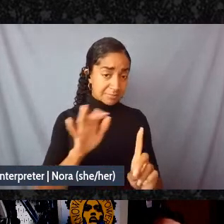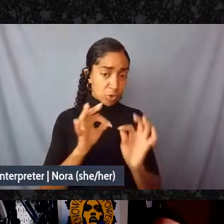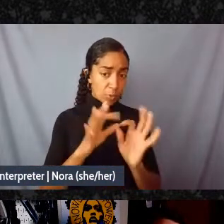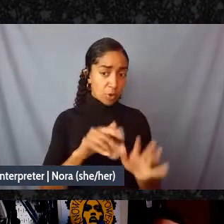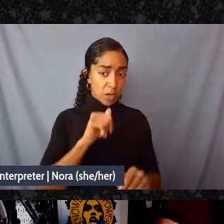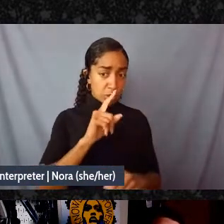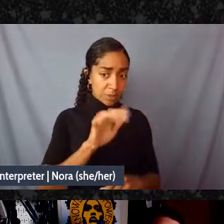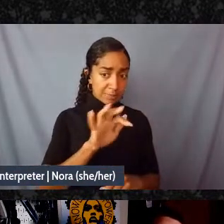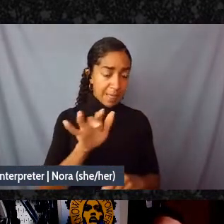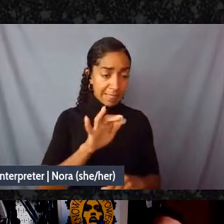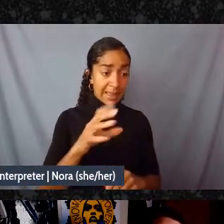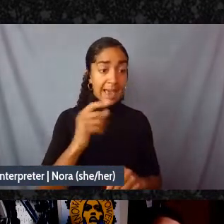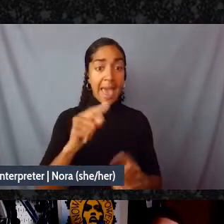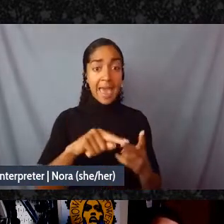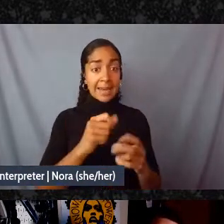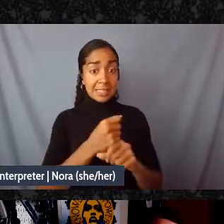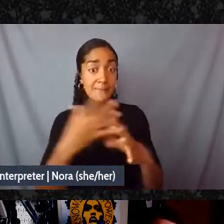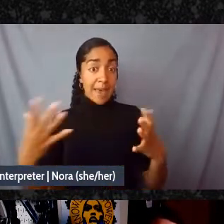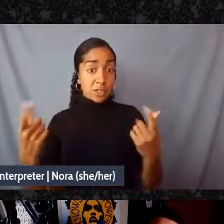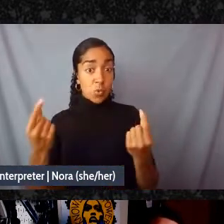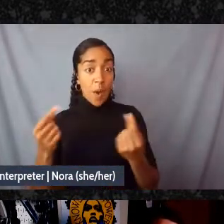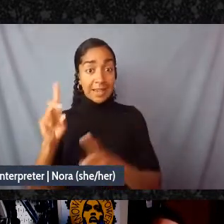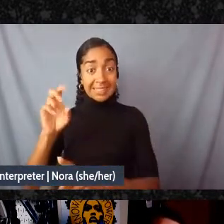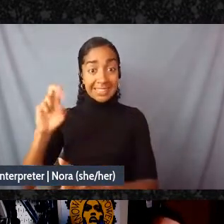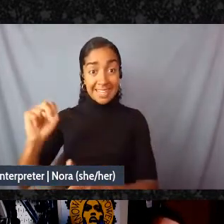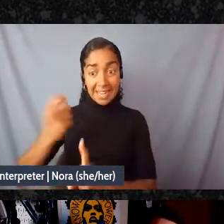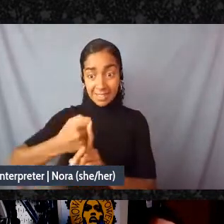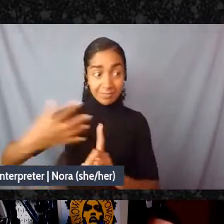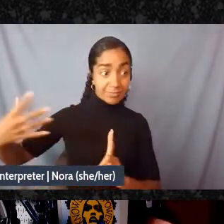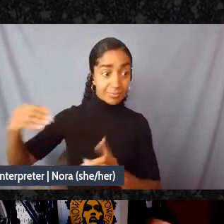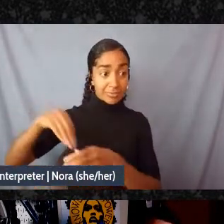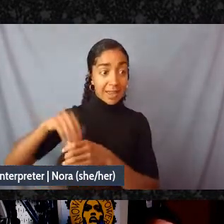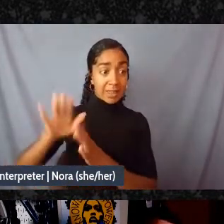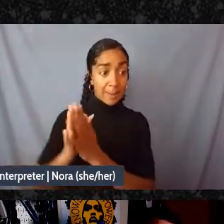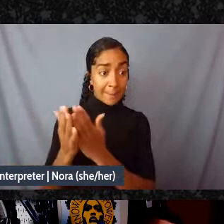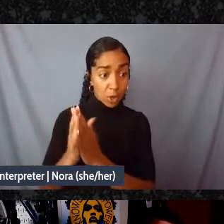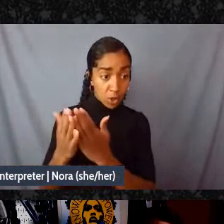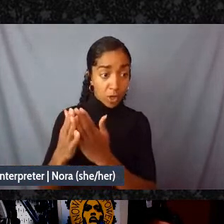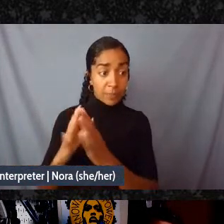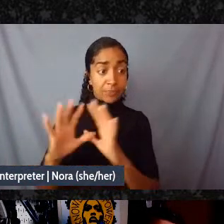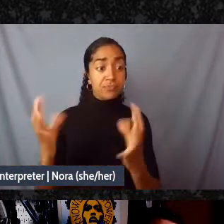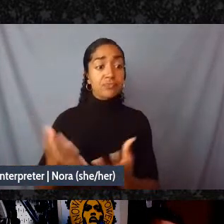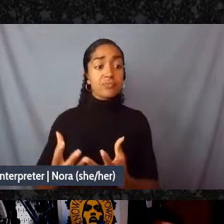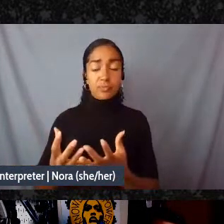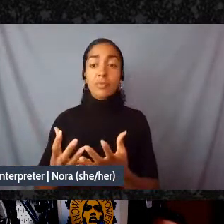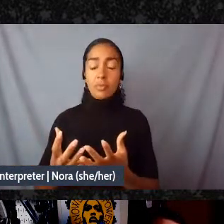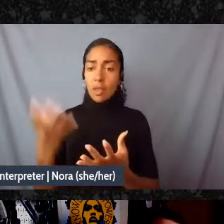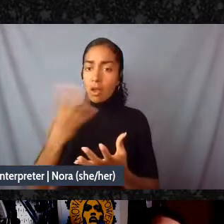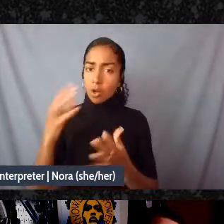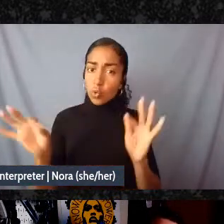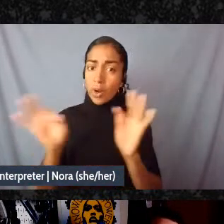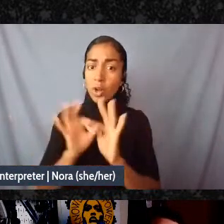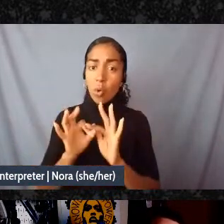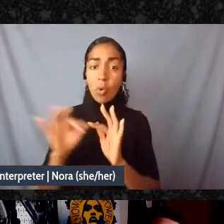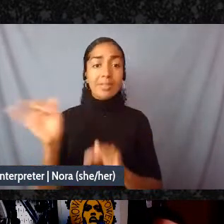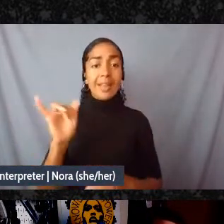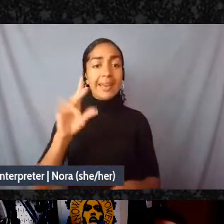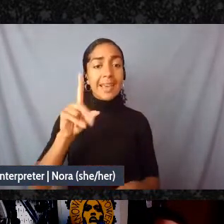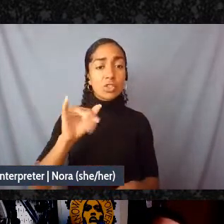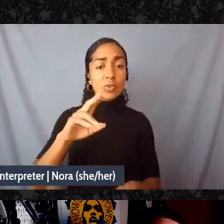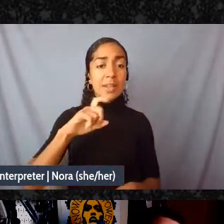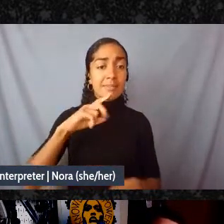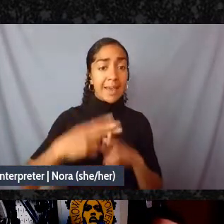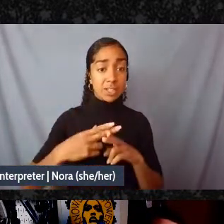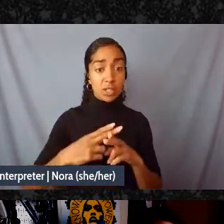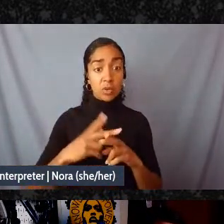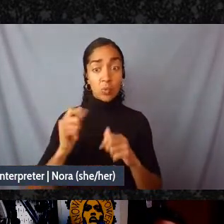are critical and I think that it ties directly into what Adrian is proposing with proliferating and expanding our concepts